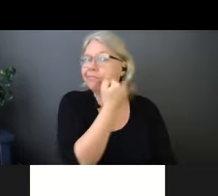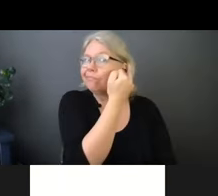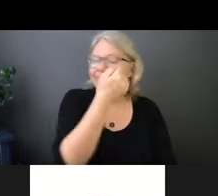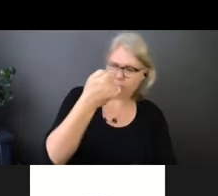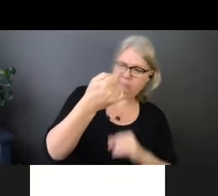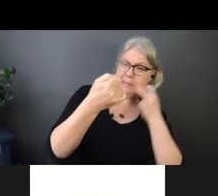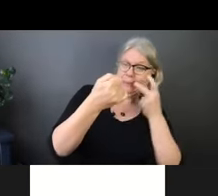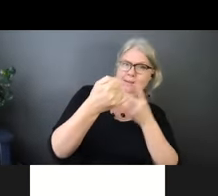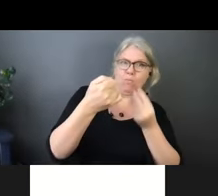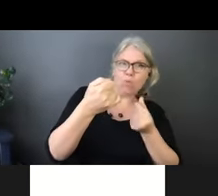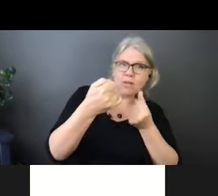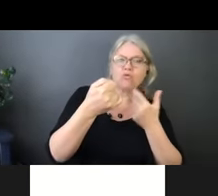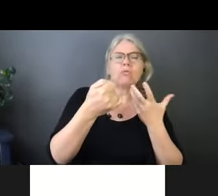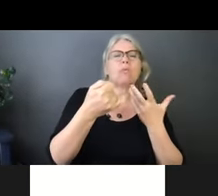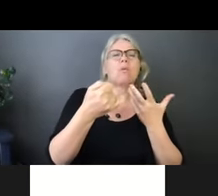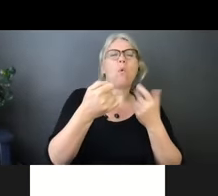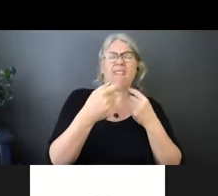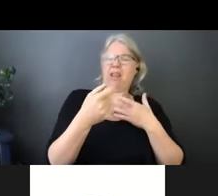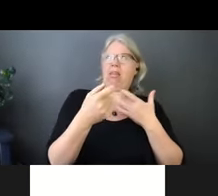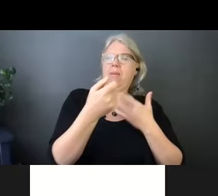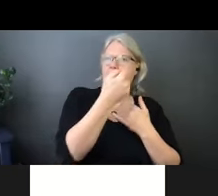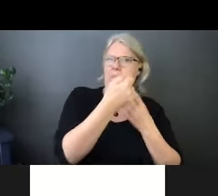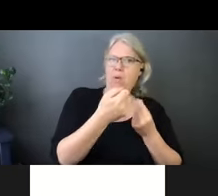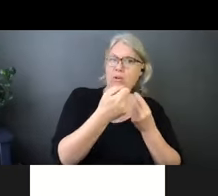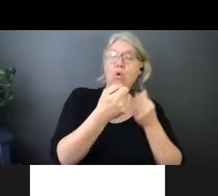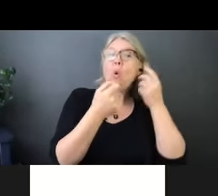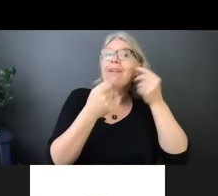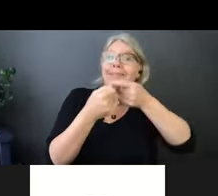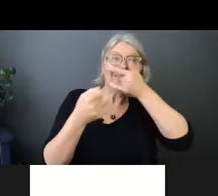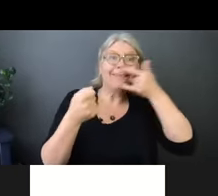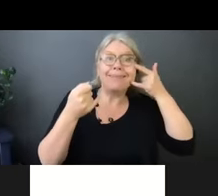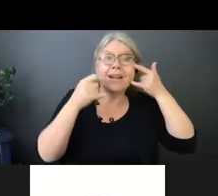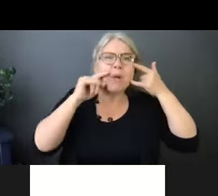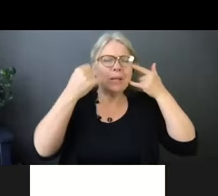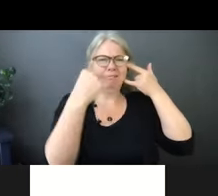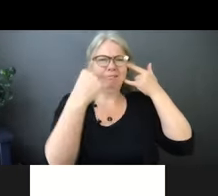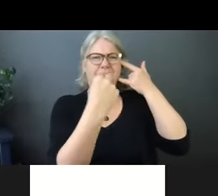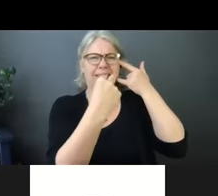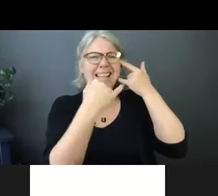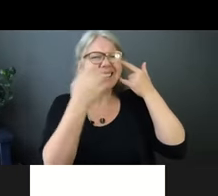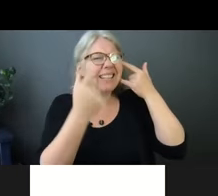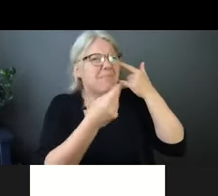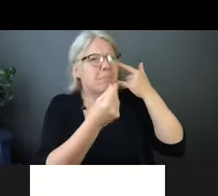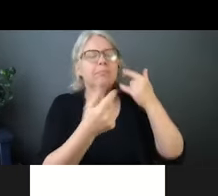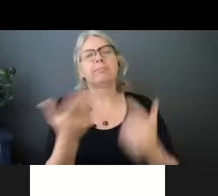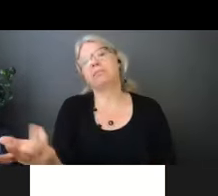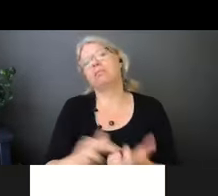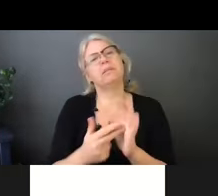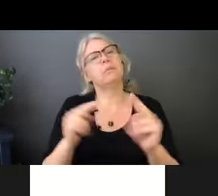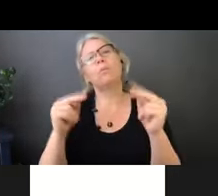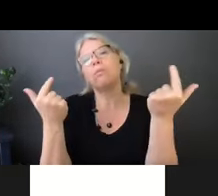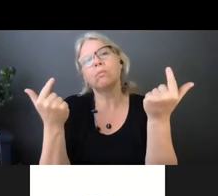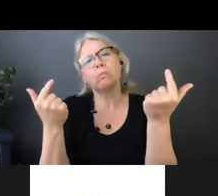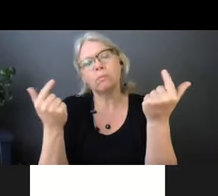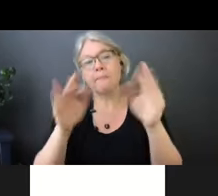and especially if you can see the moisture from the outside, that mask is no longer doing its job. So masks have